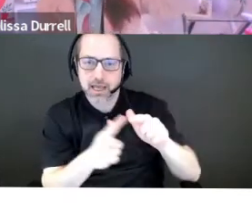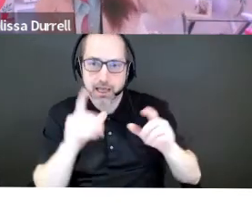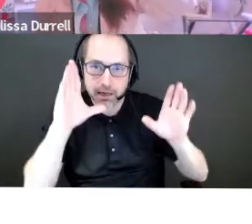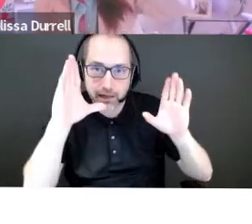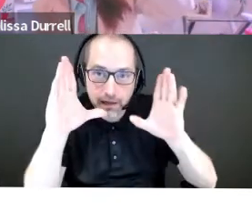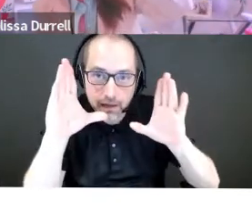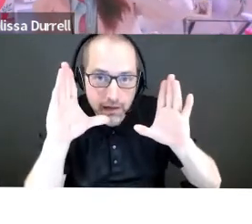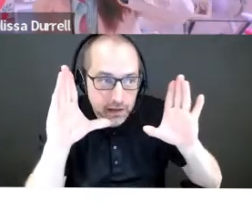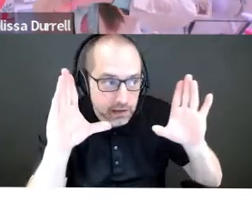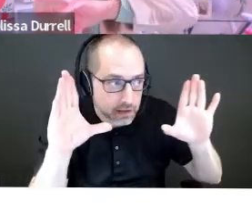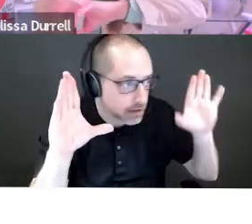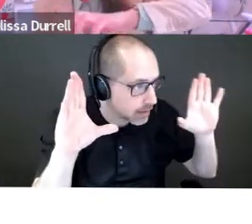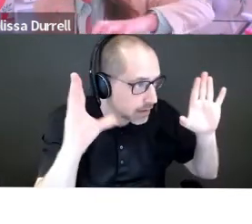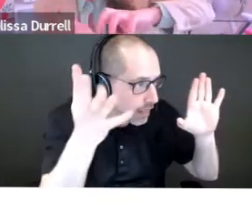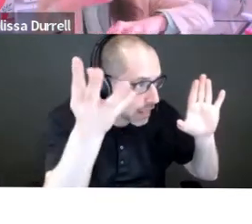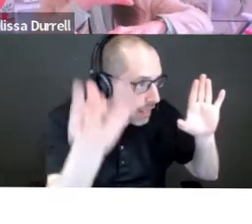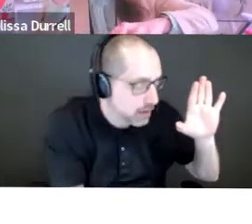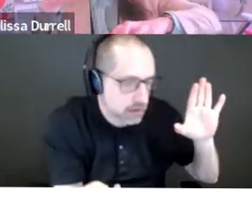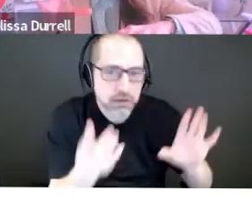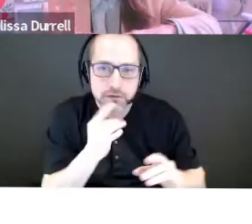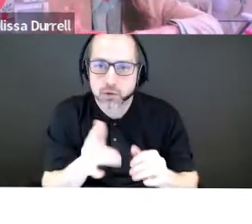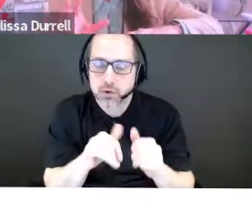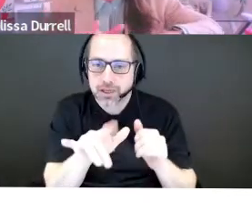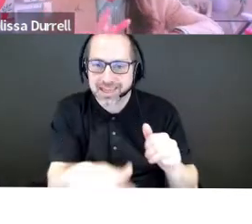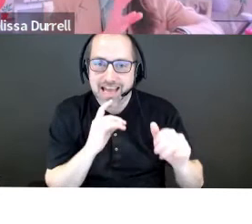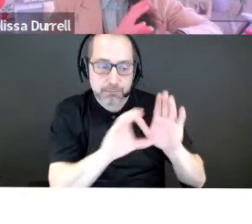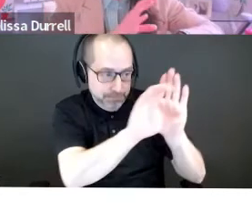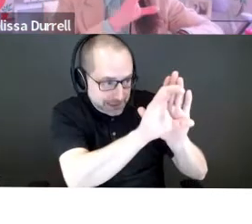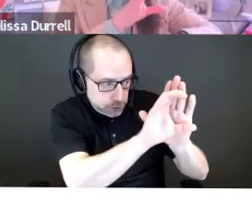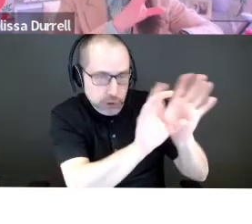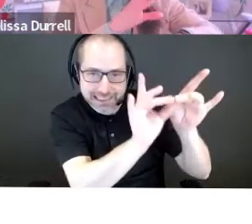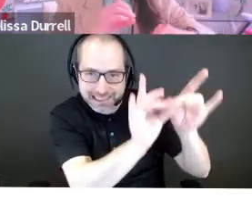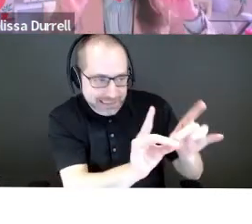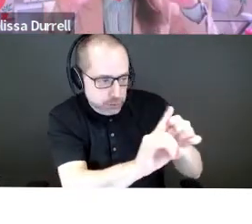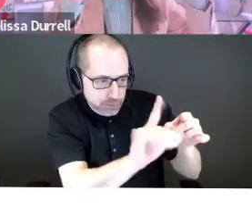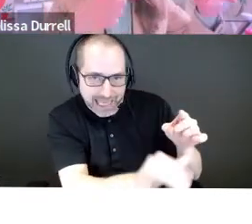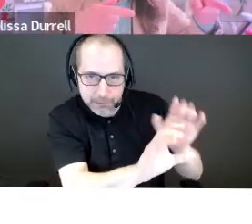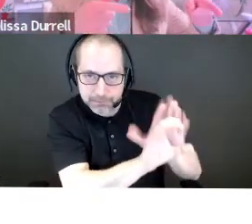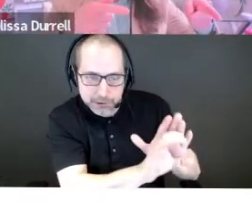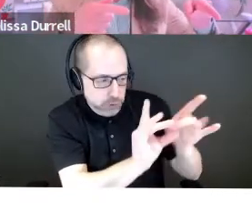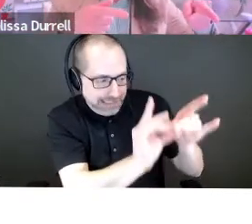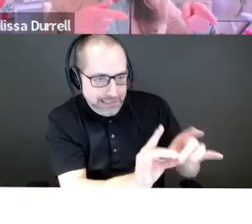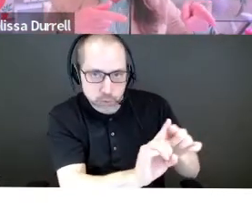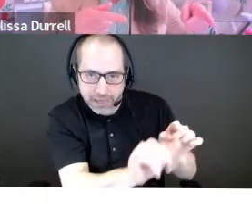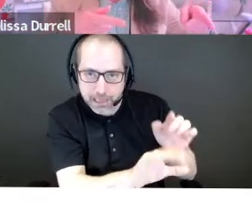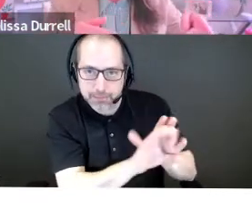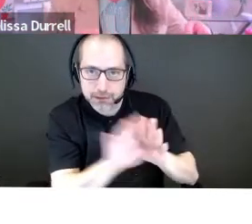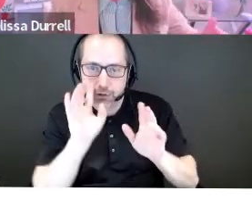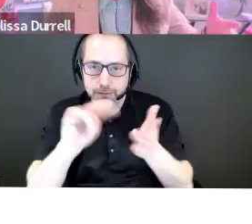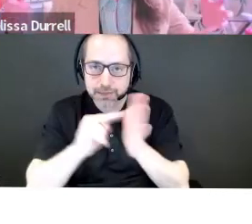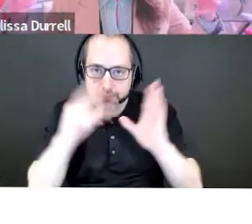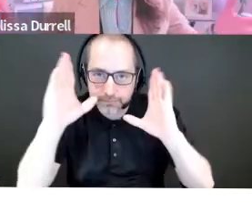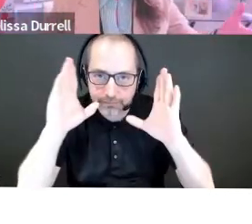why it matters. And it leads into this and this and this. So you're actually walking them through that slide, rather than them wanting to move ahead.